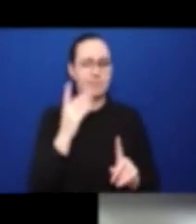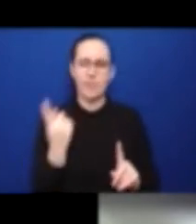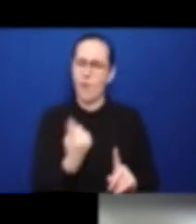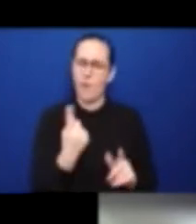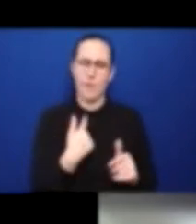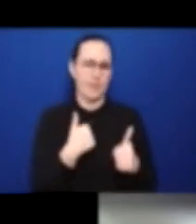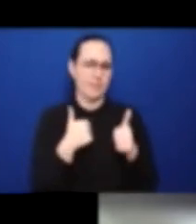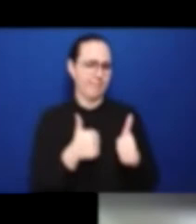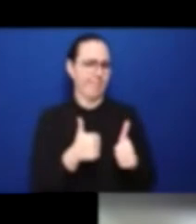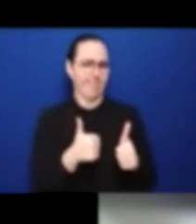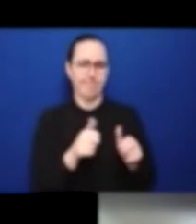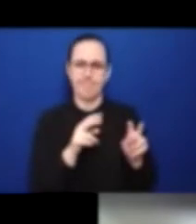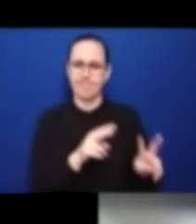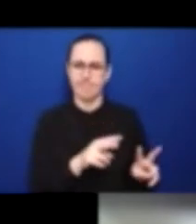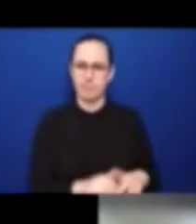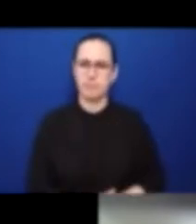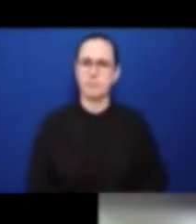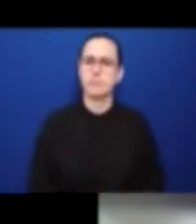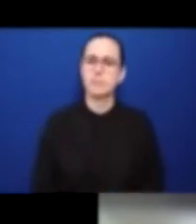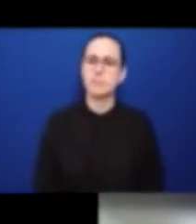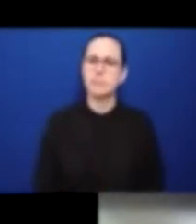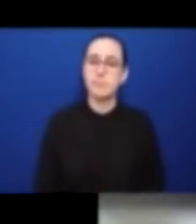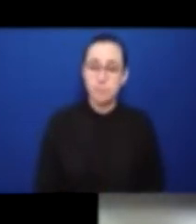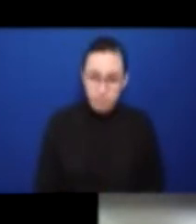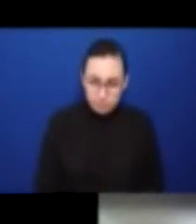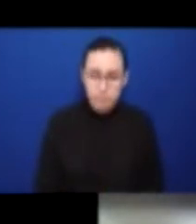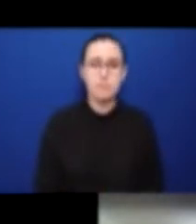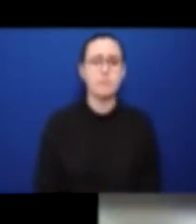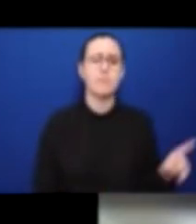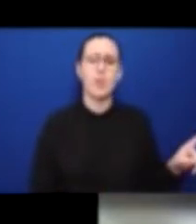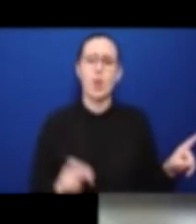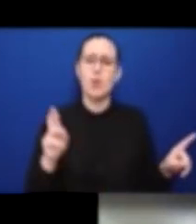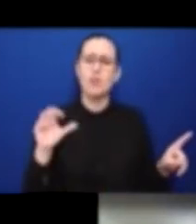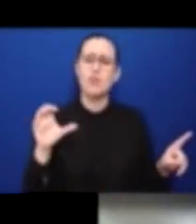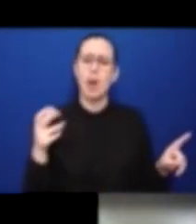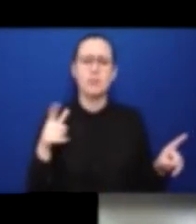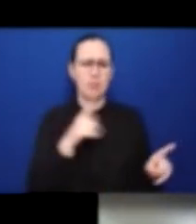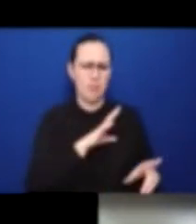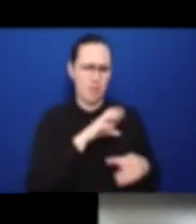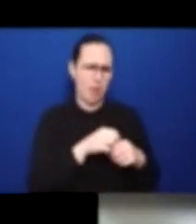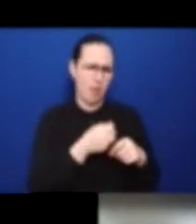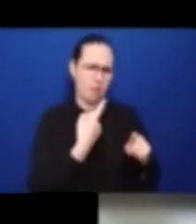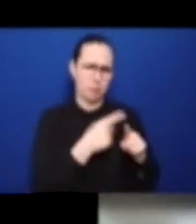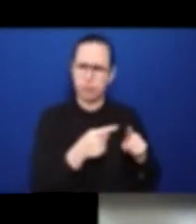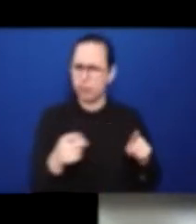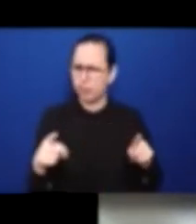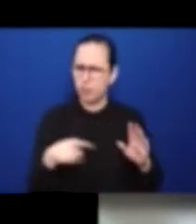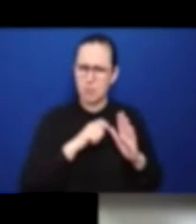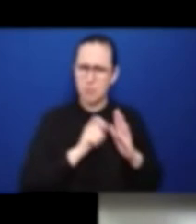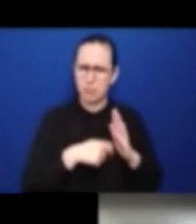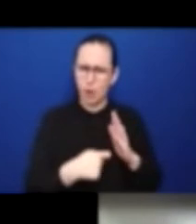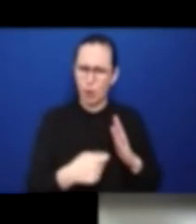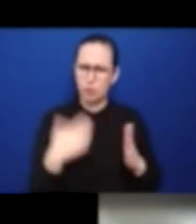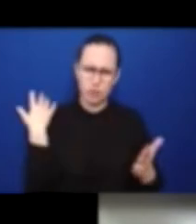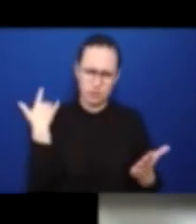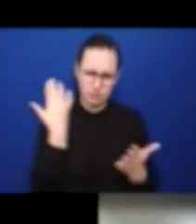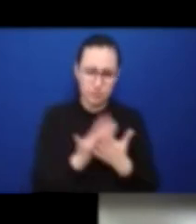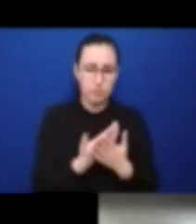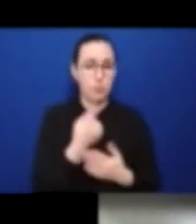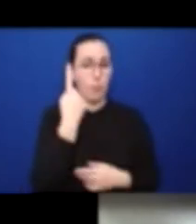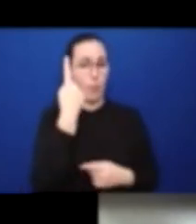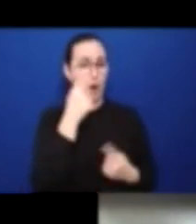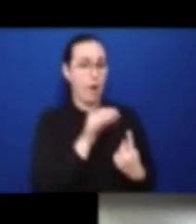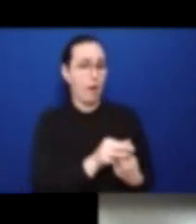on different projects, as you mentioned before. One of those projects is one that,